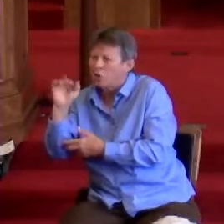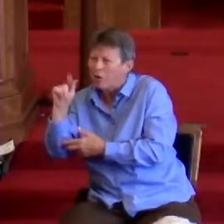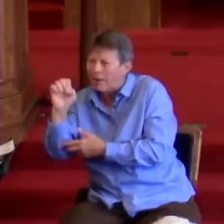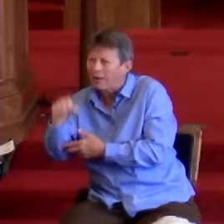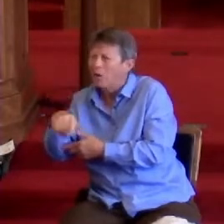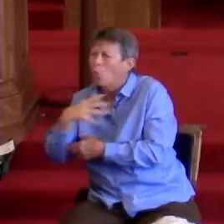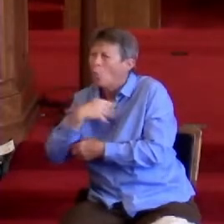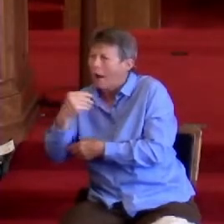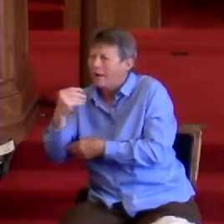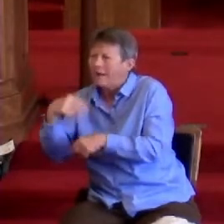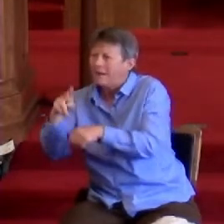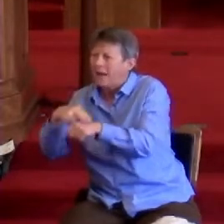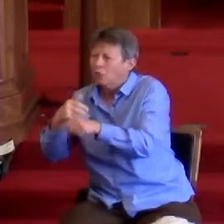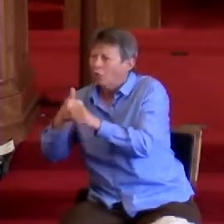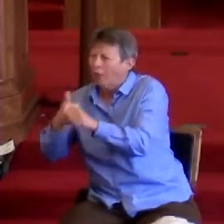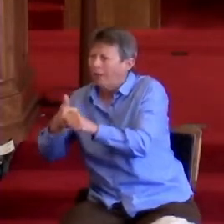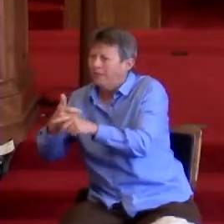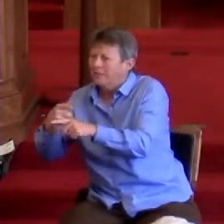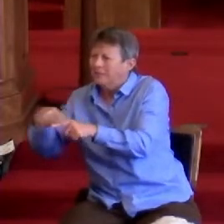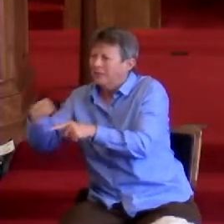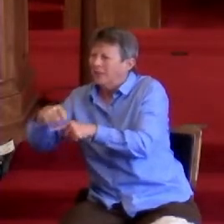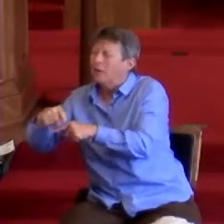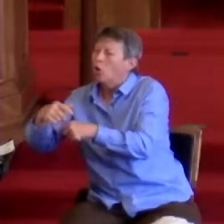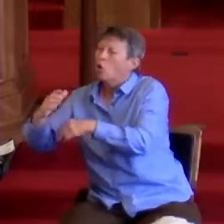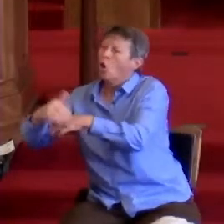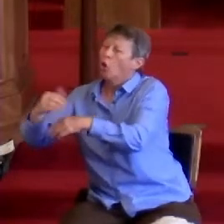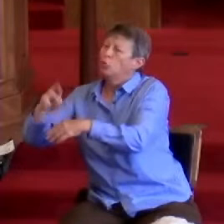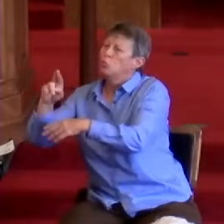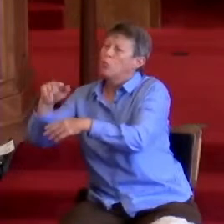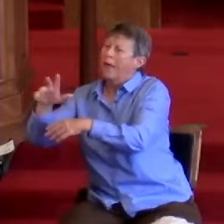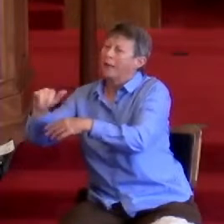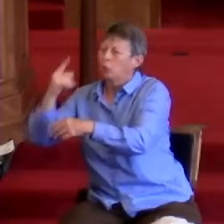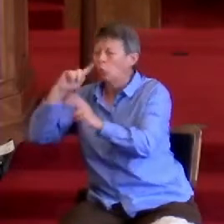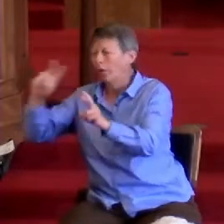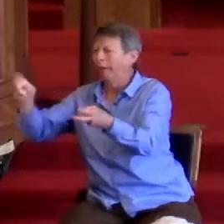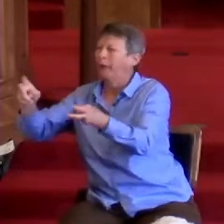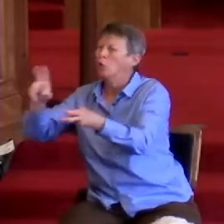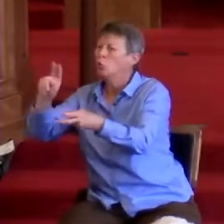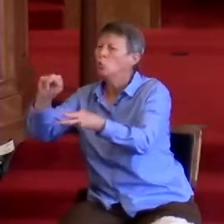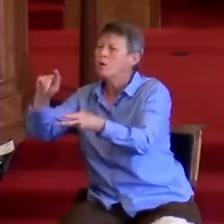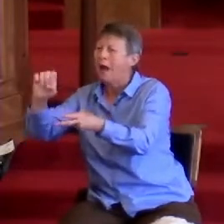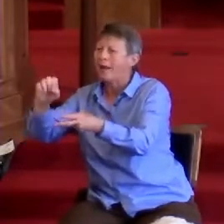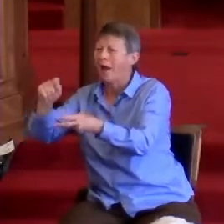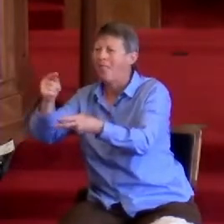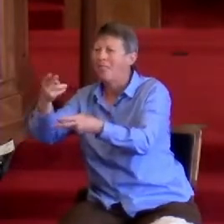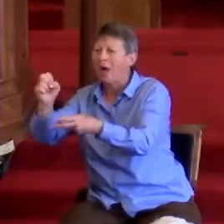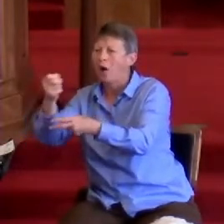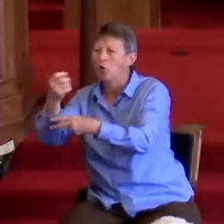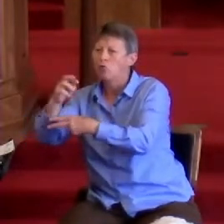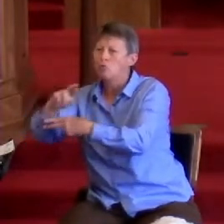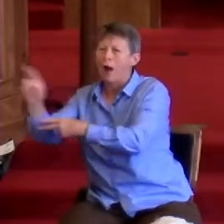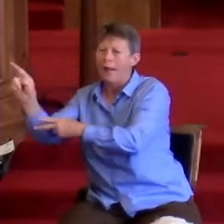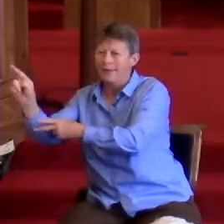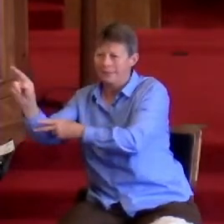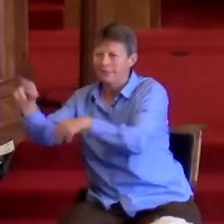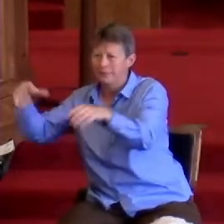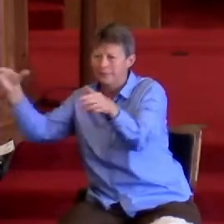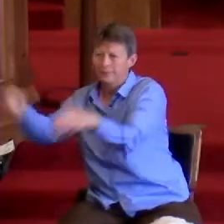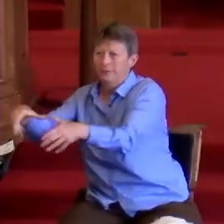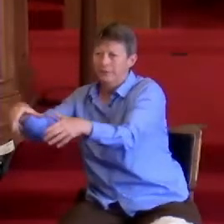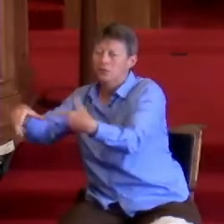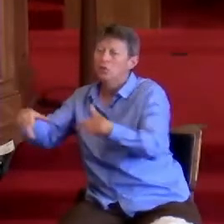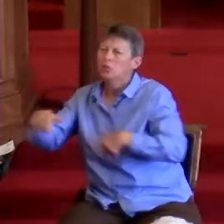A rally had been called to, quote, unite the right. So in response, a group of clergy gathered to offer